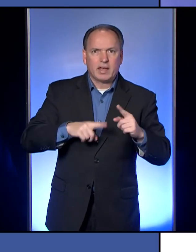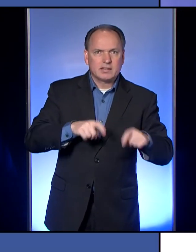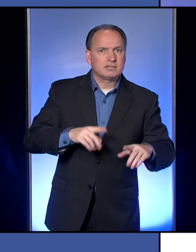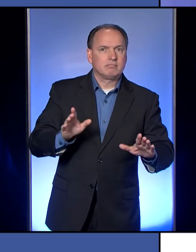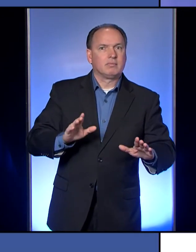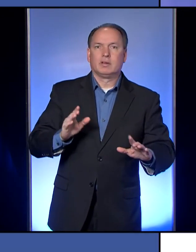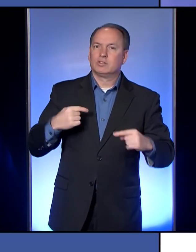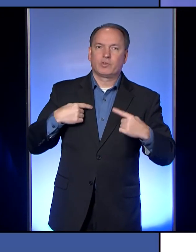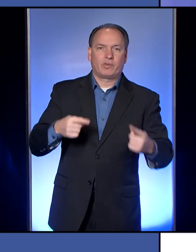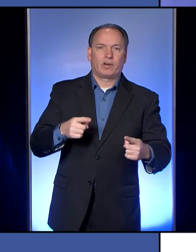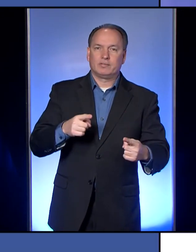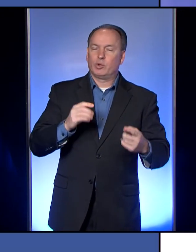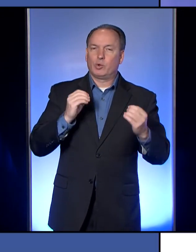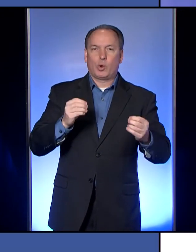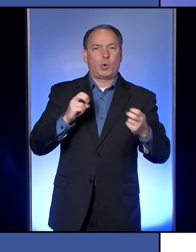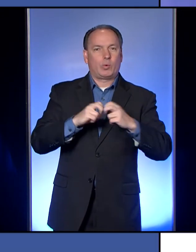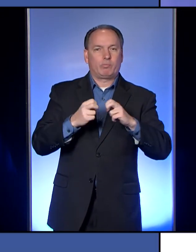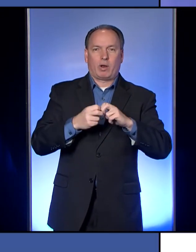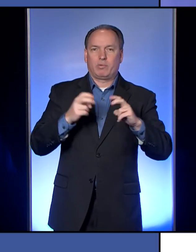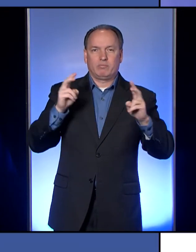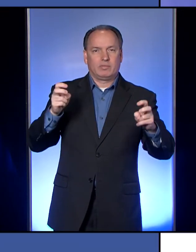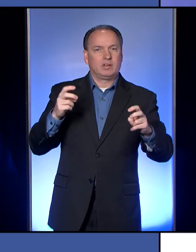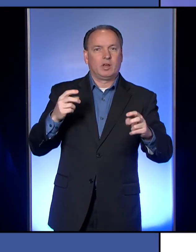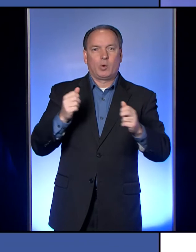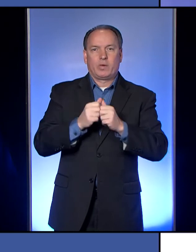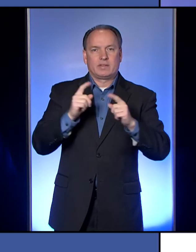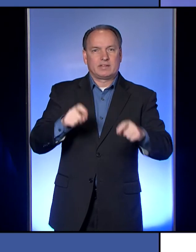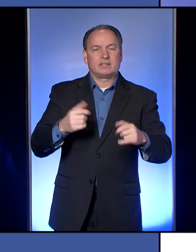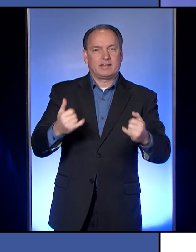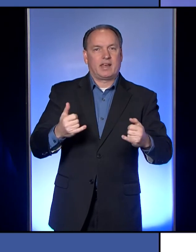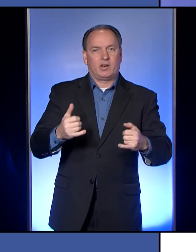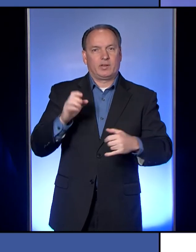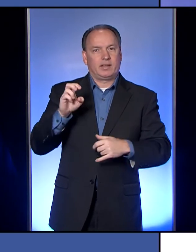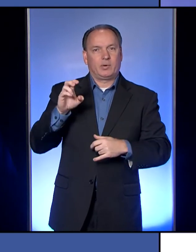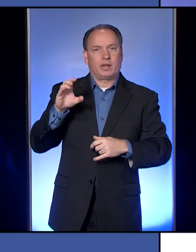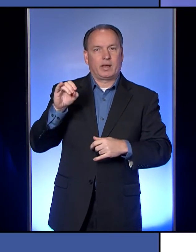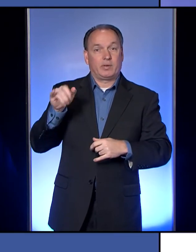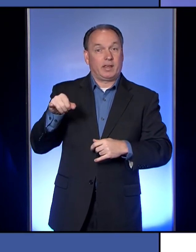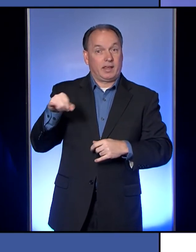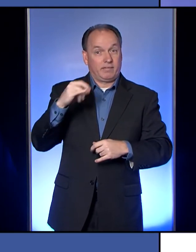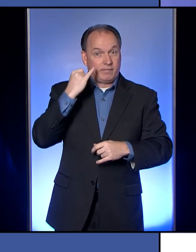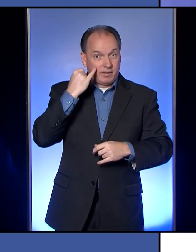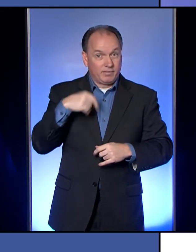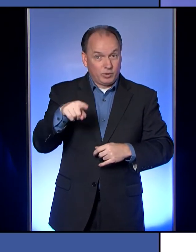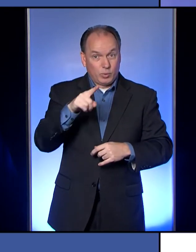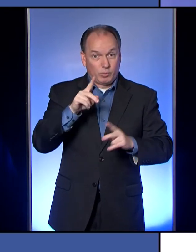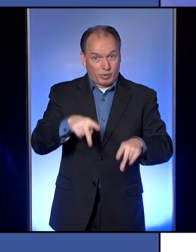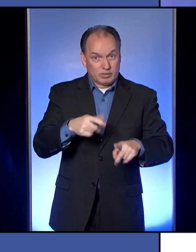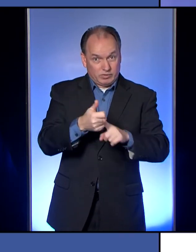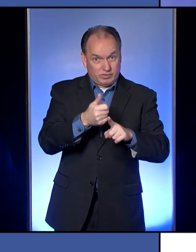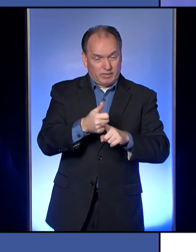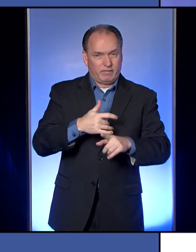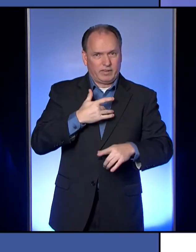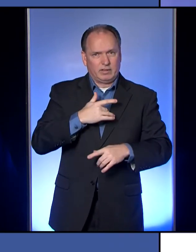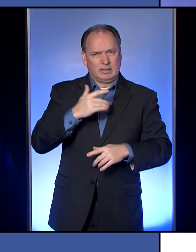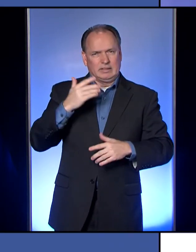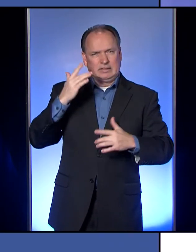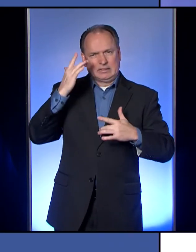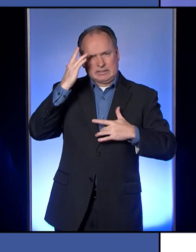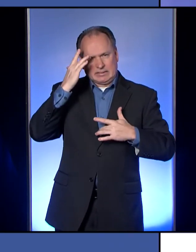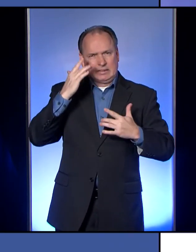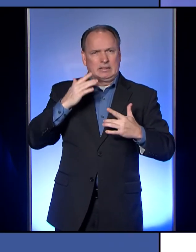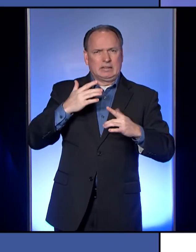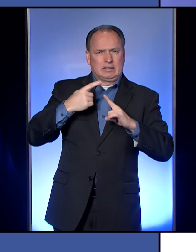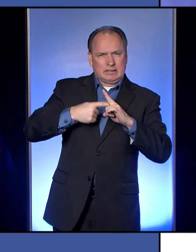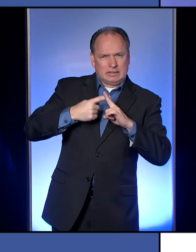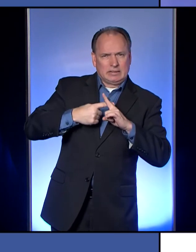said there is no issue with getting a test at this particular time in Erie County. So if you are a person who is symptomatic and you have been told